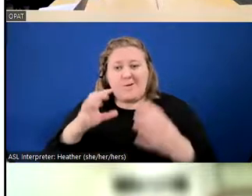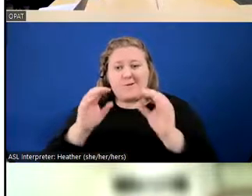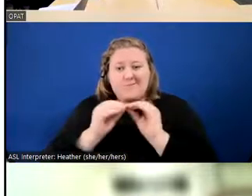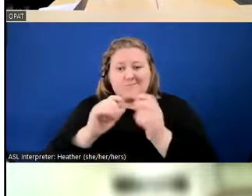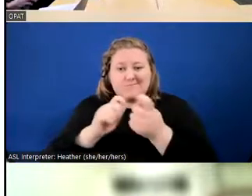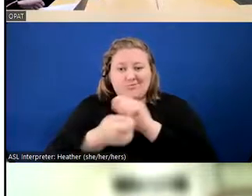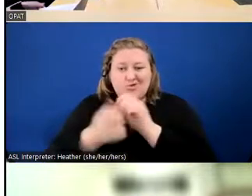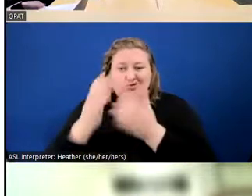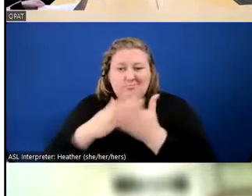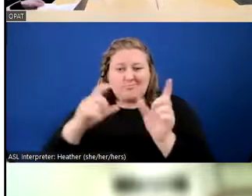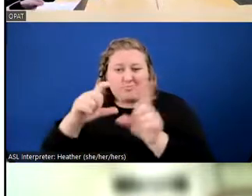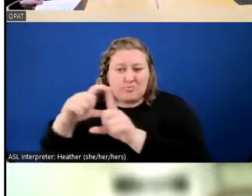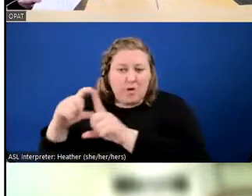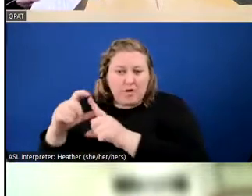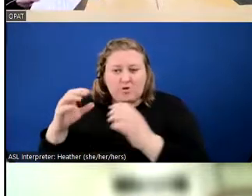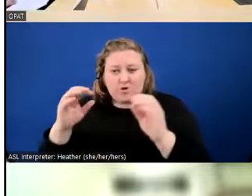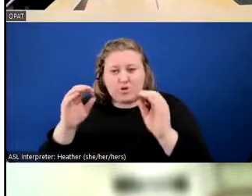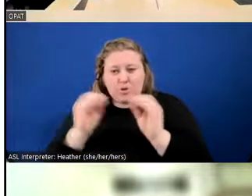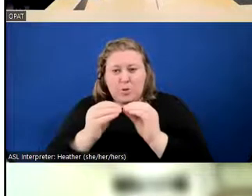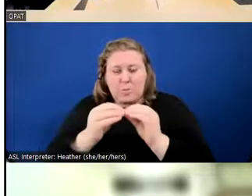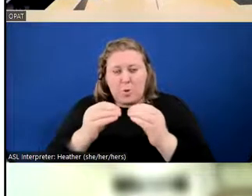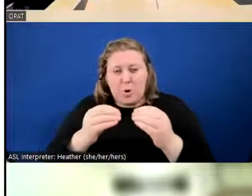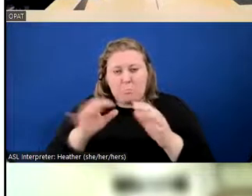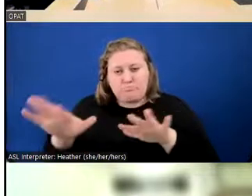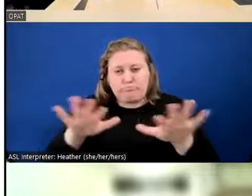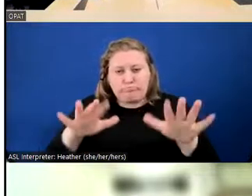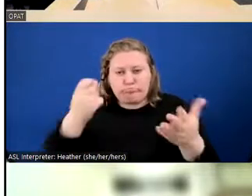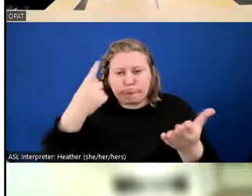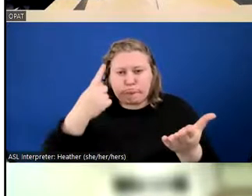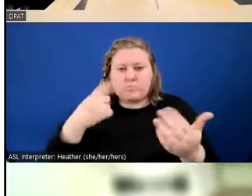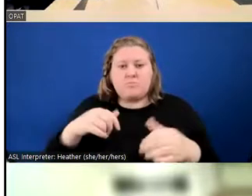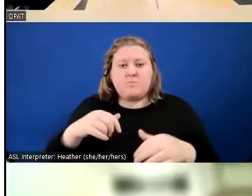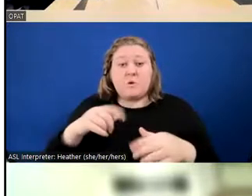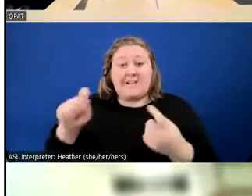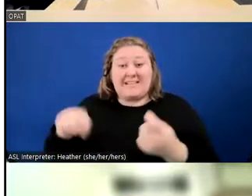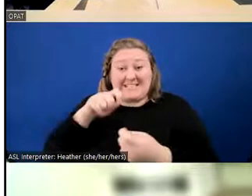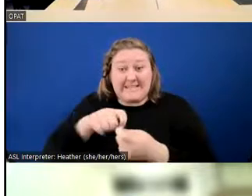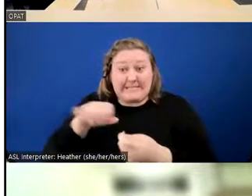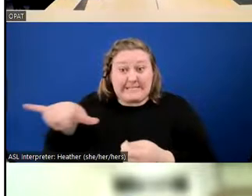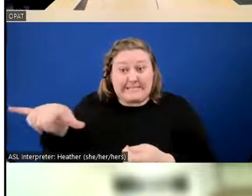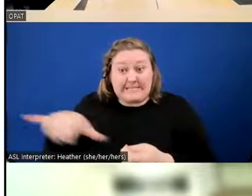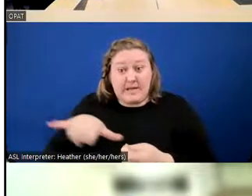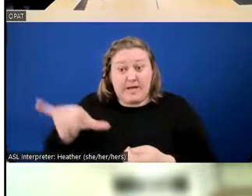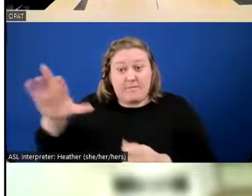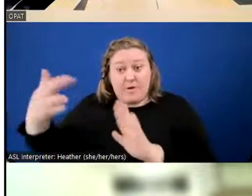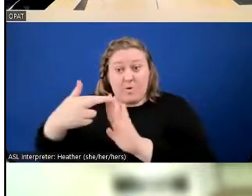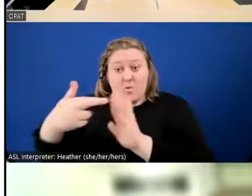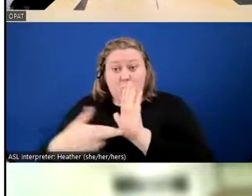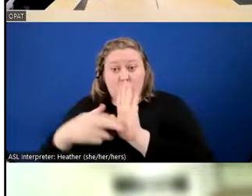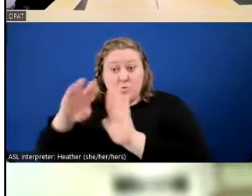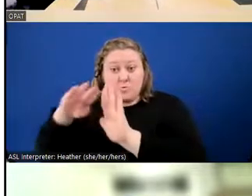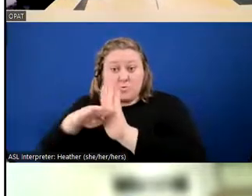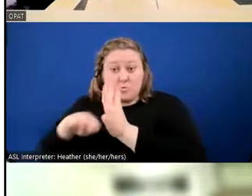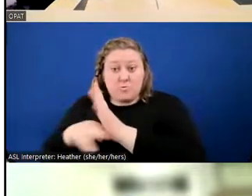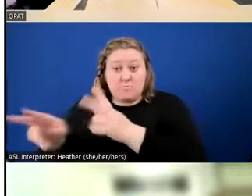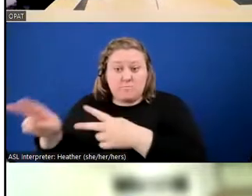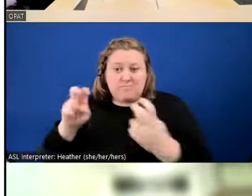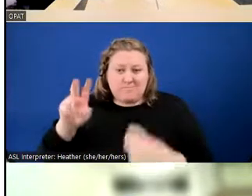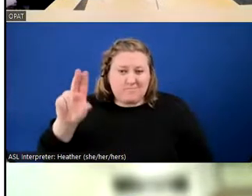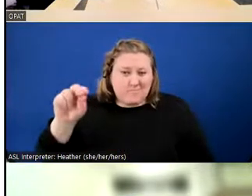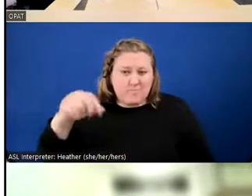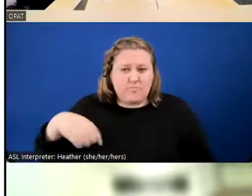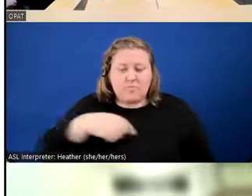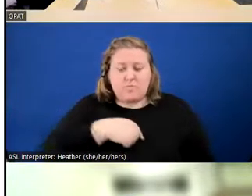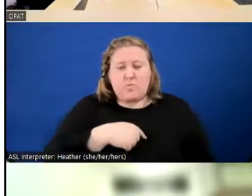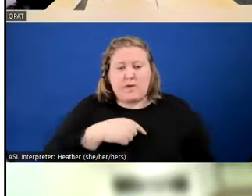it's not verbatim what the Rule 323 document has on there for definitions, but we made